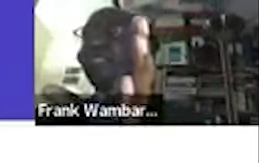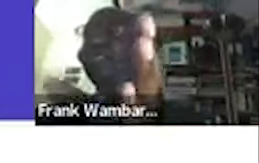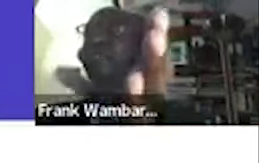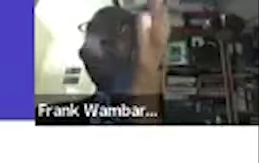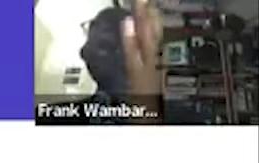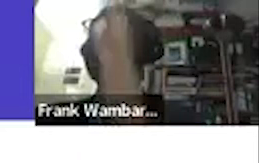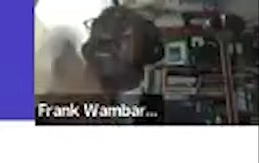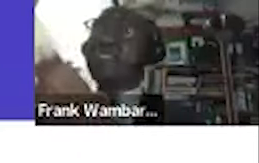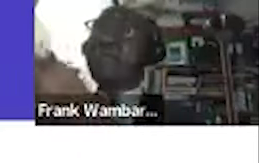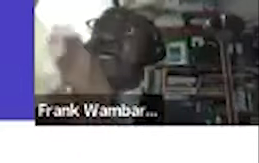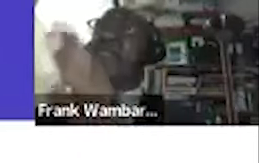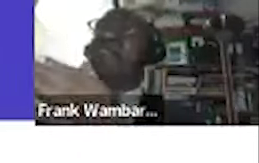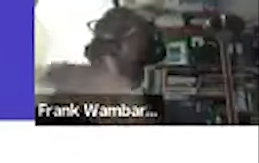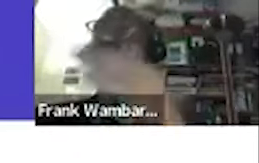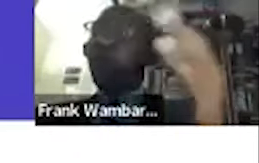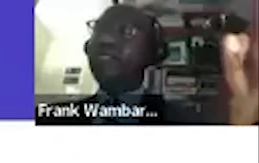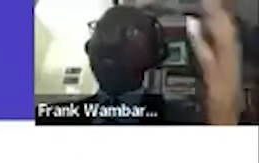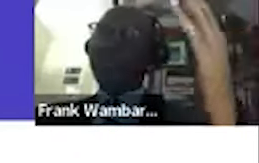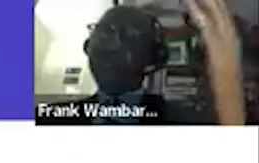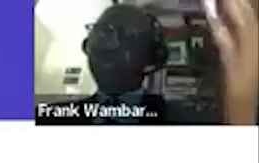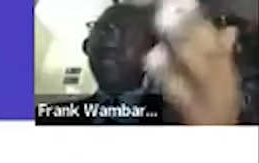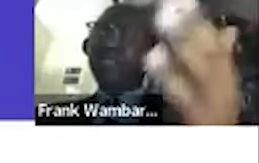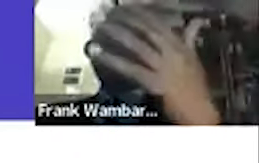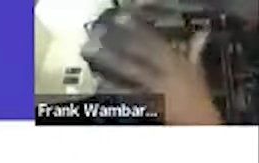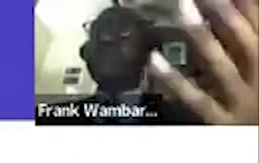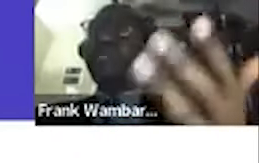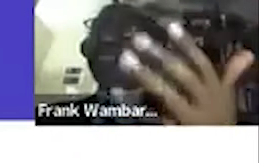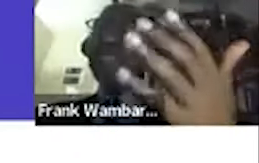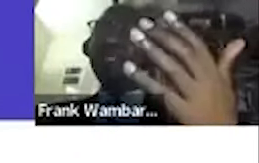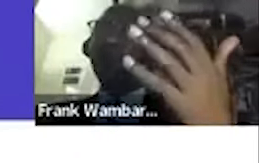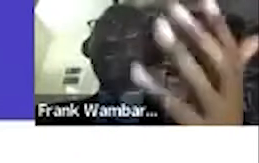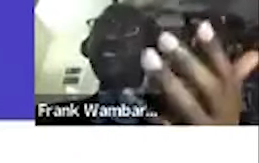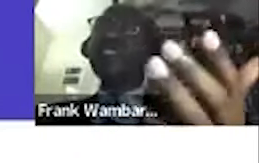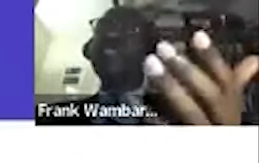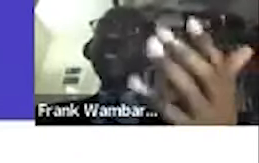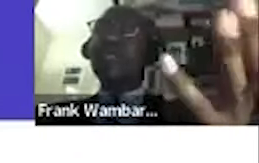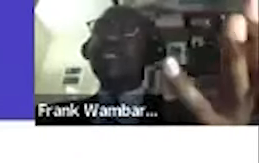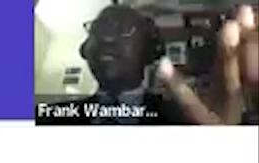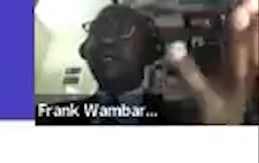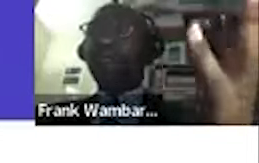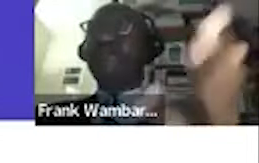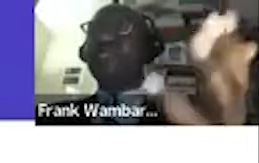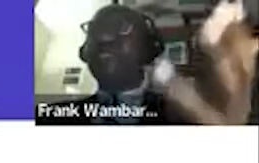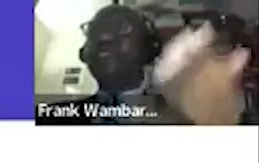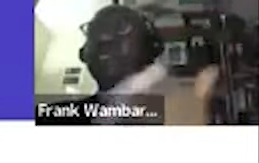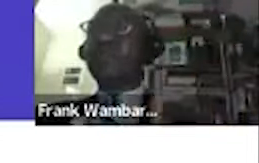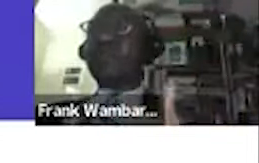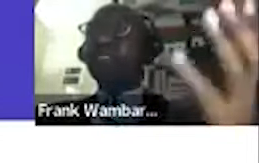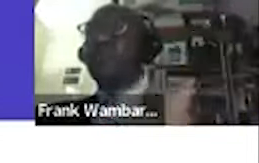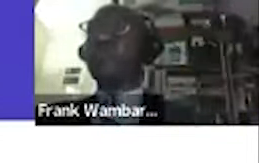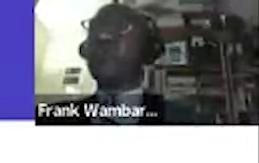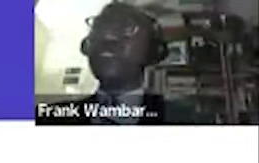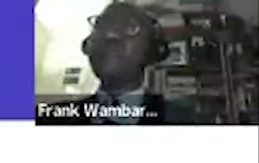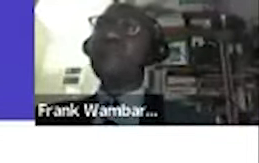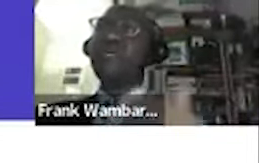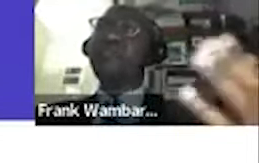requirement but during the summer or when the the summer we mean when it's hot and when the universities they cross